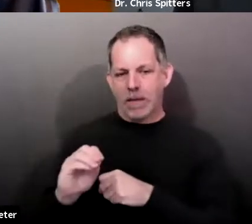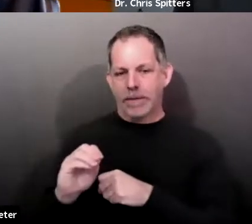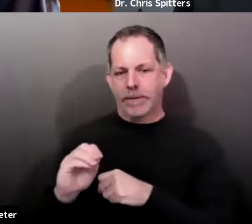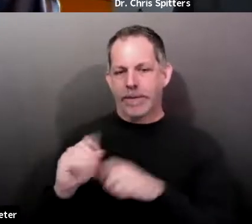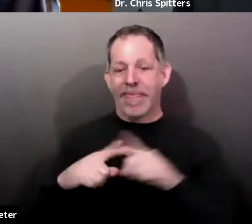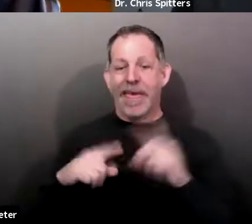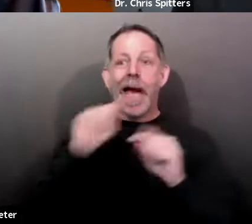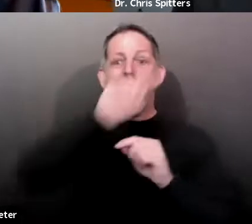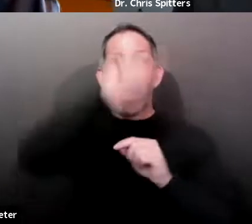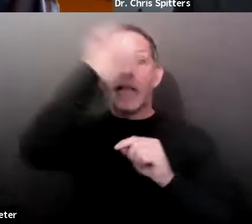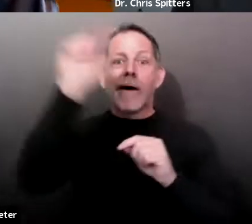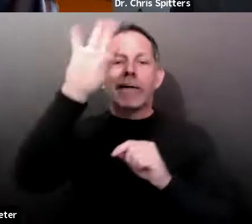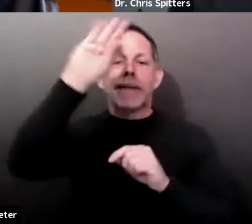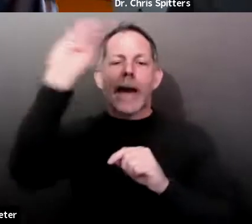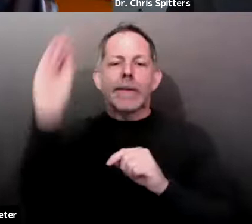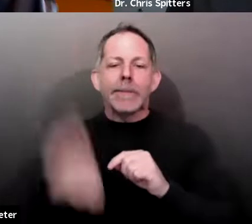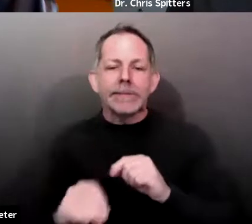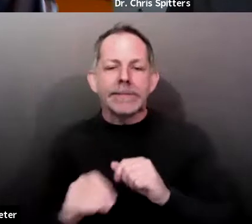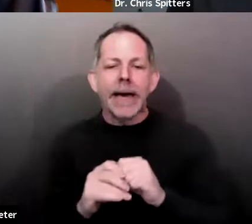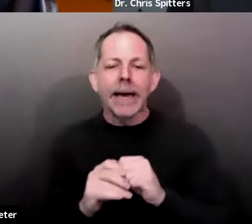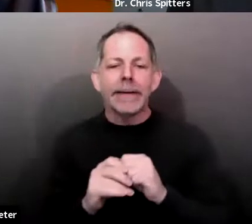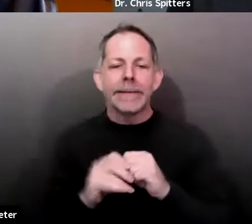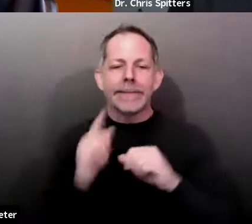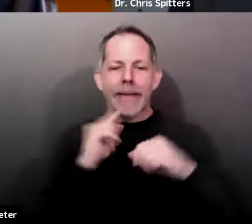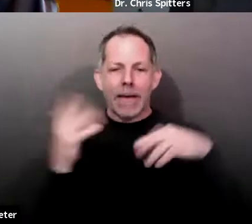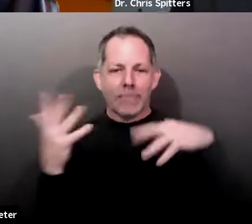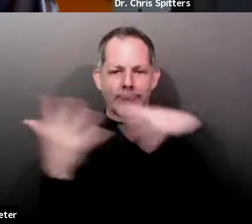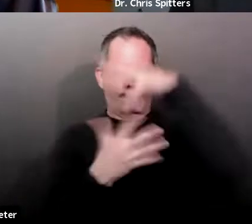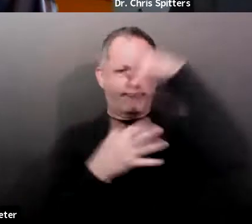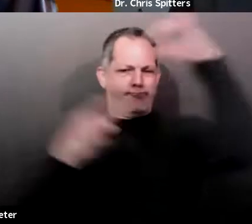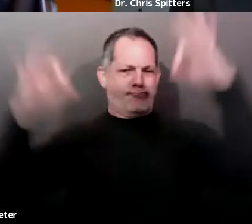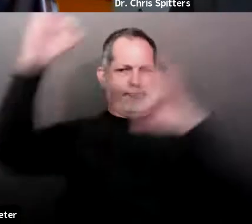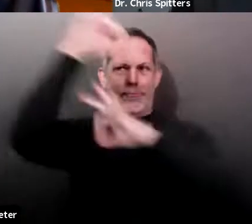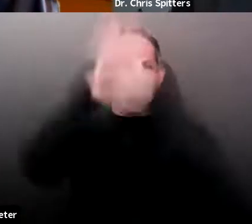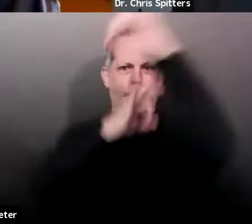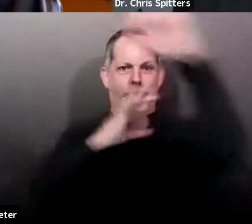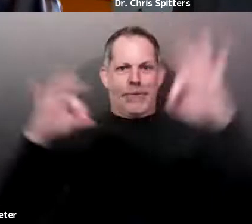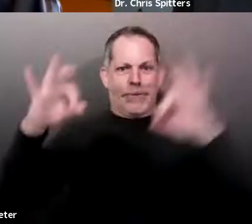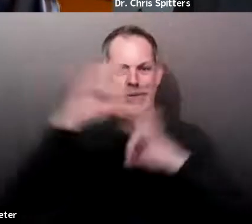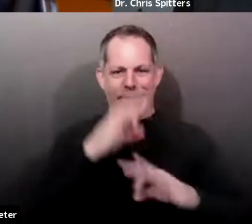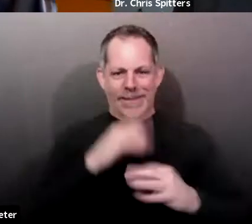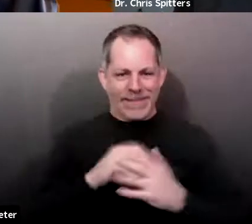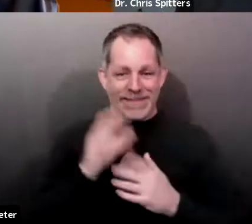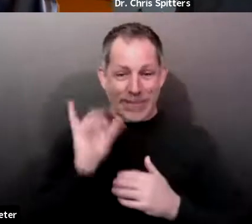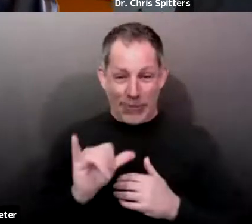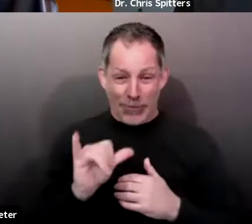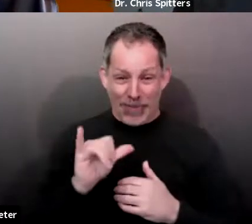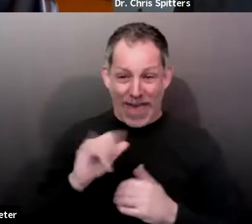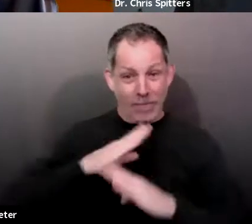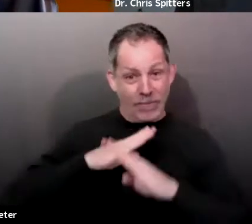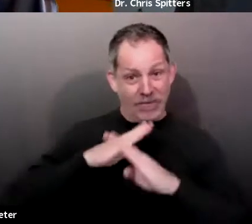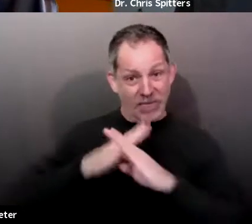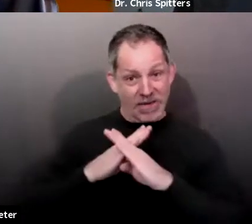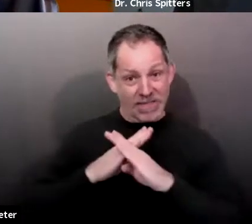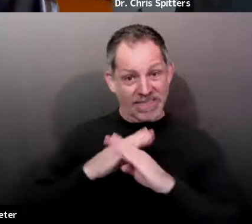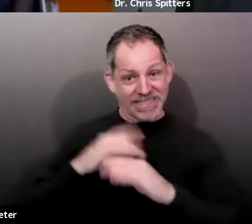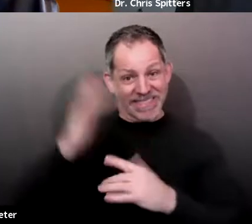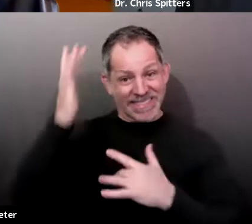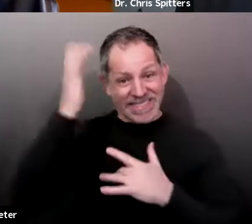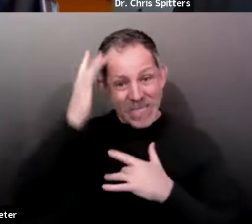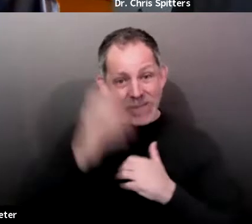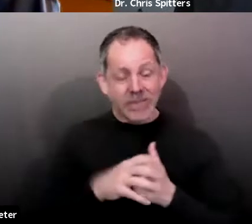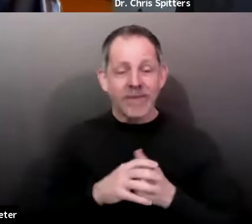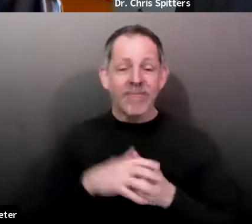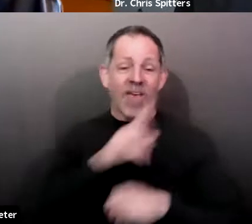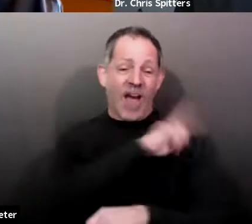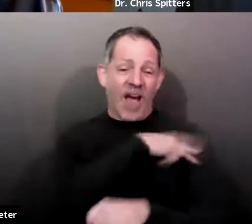circulating, but, uh, the efficacy in preventing severe disease, hospitalization, and death is still just as